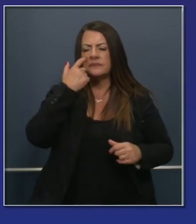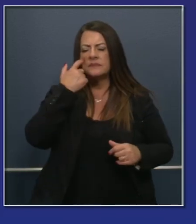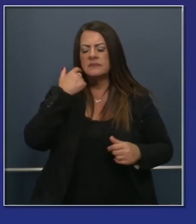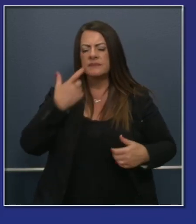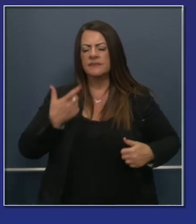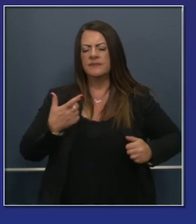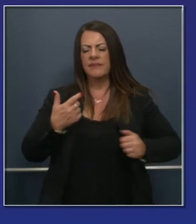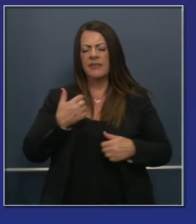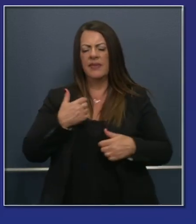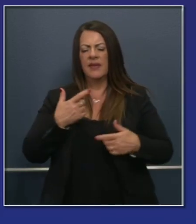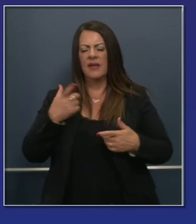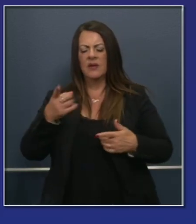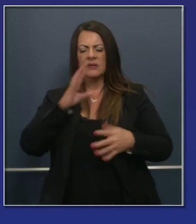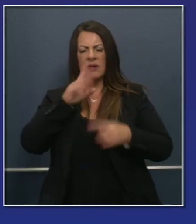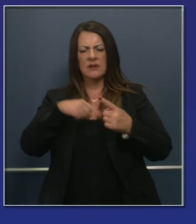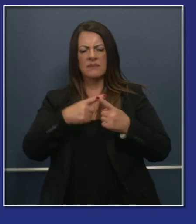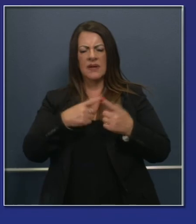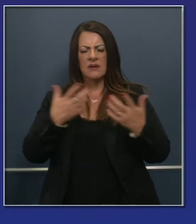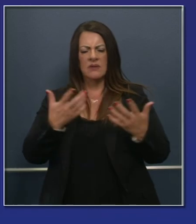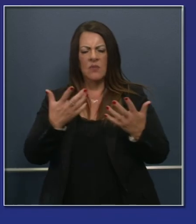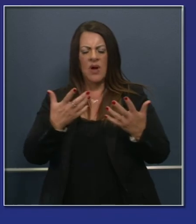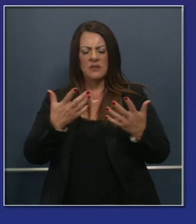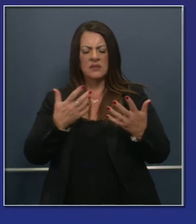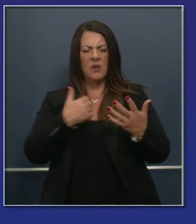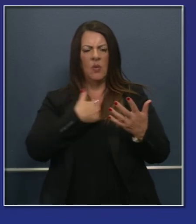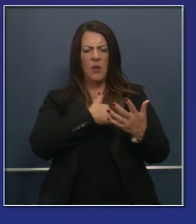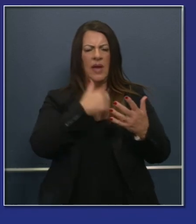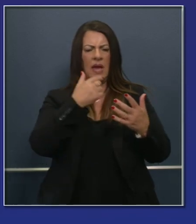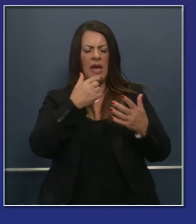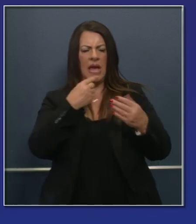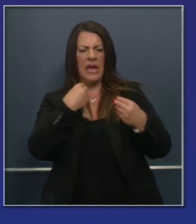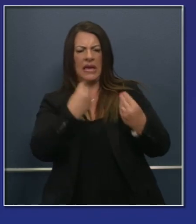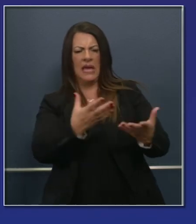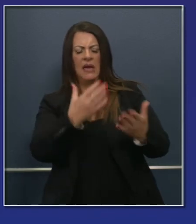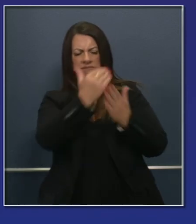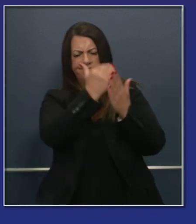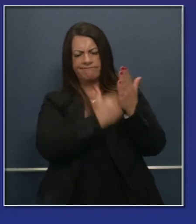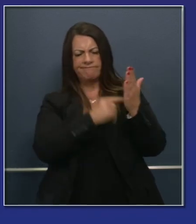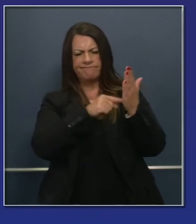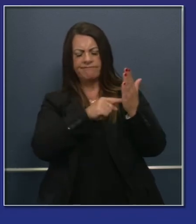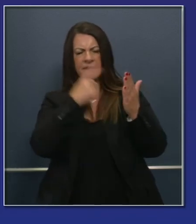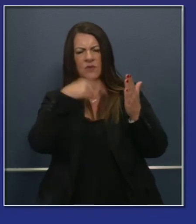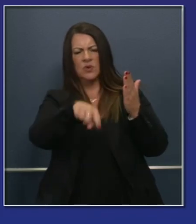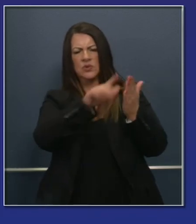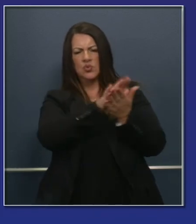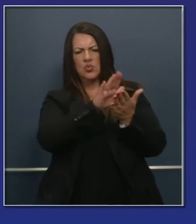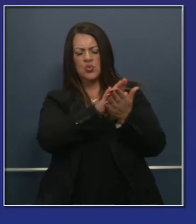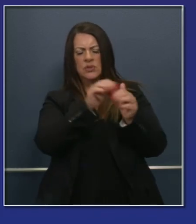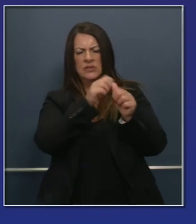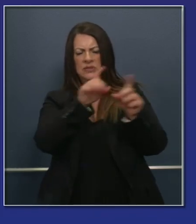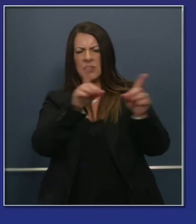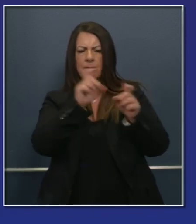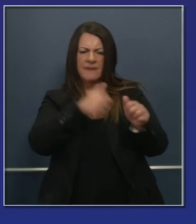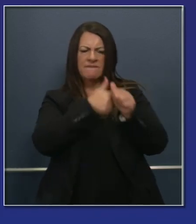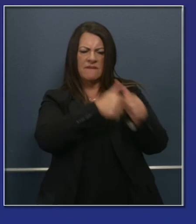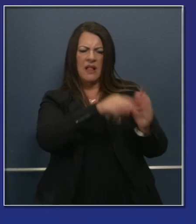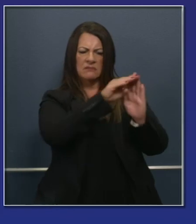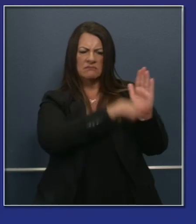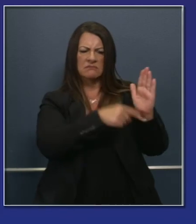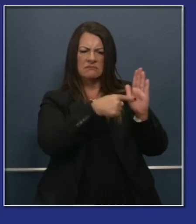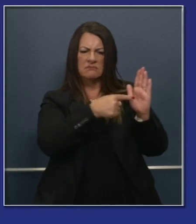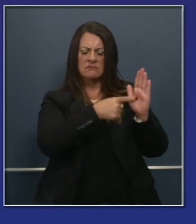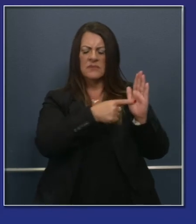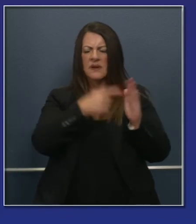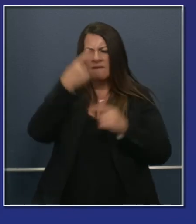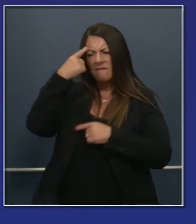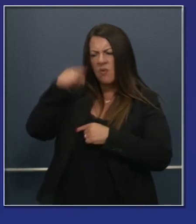afford the ability for districts to make a determination for those with acute needs to allow in